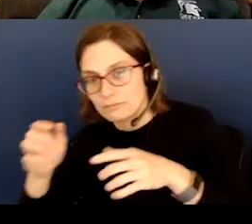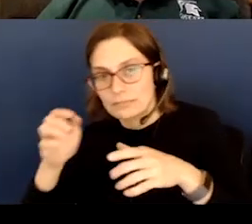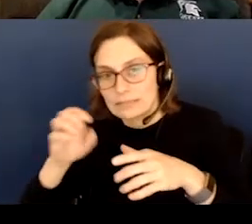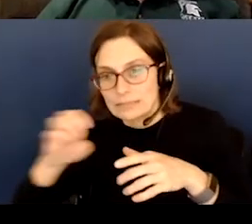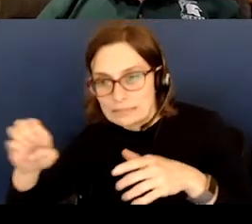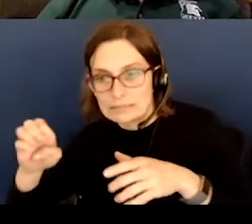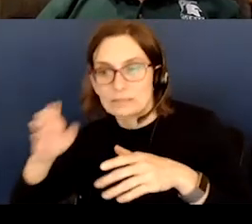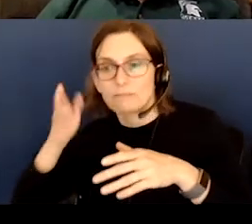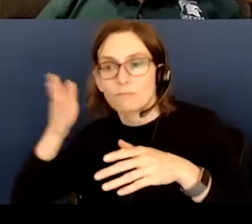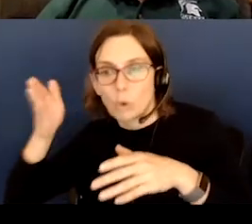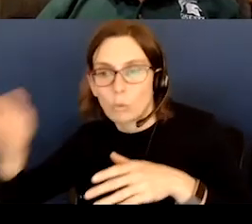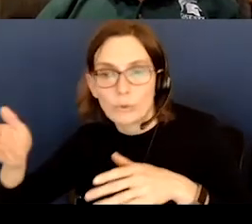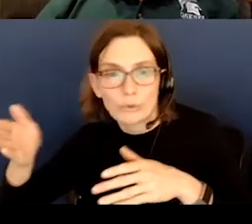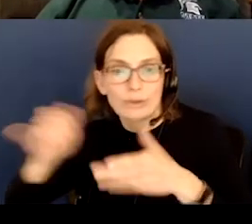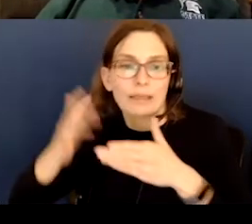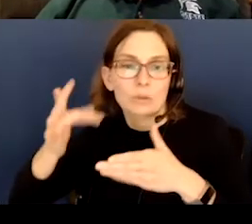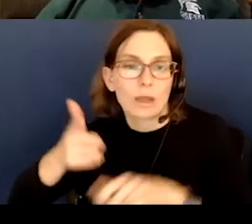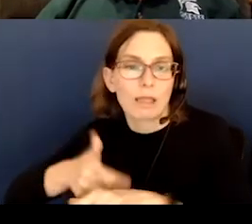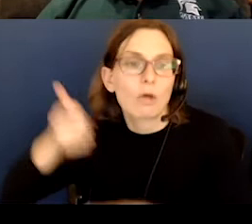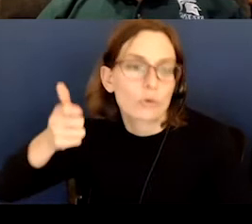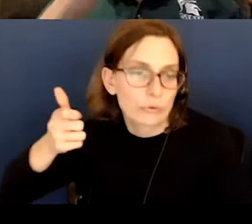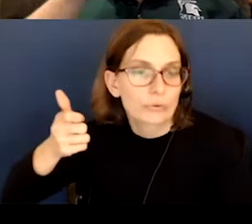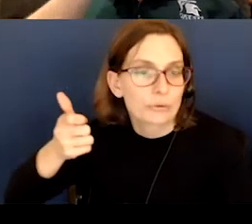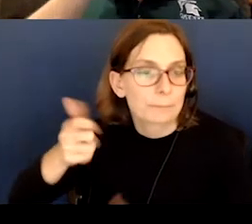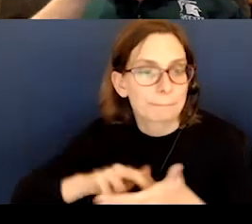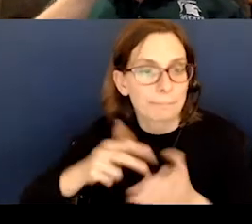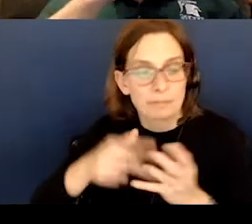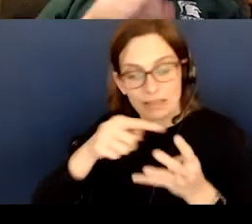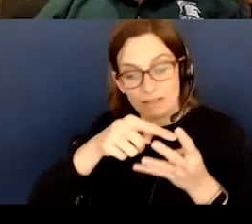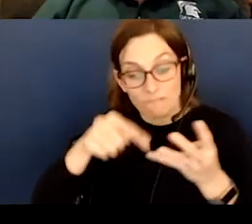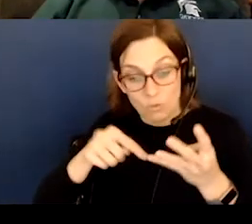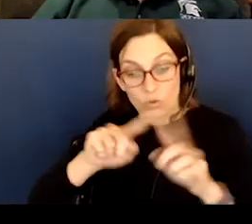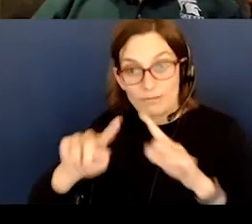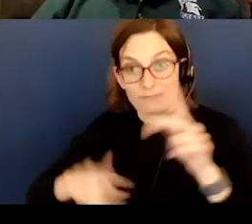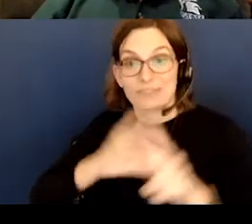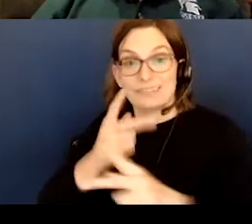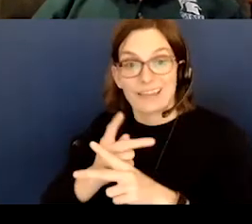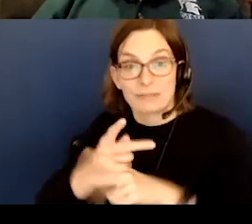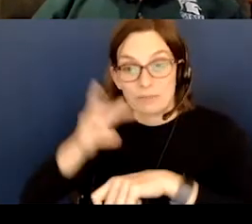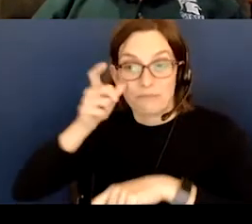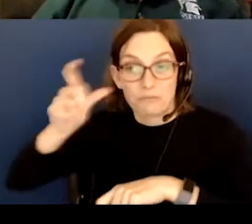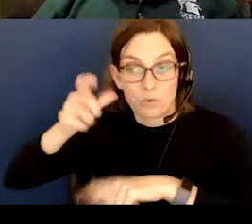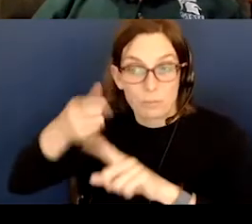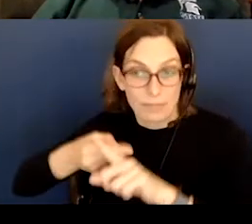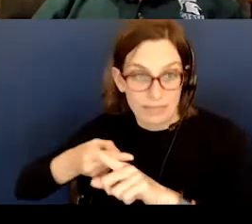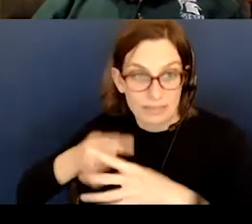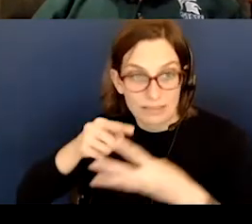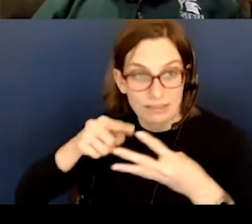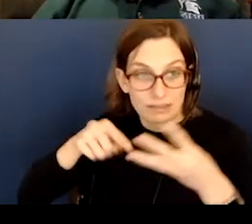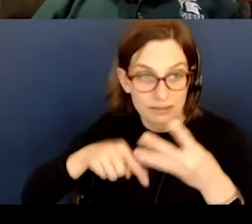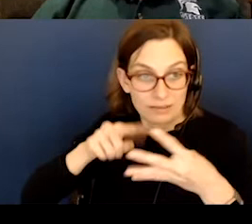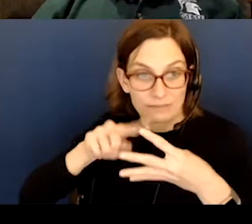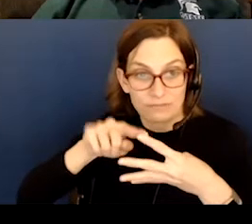And that's why it's longer. So that means we have four different kinds of months. The synodic month of the phases,